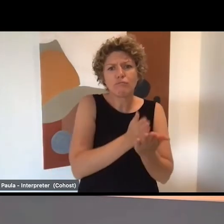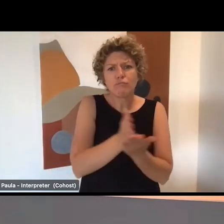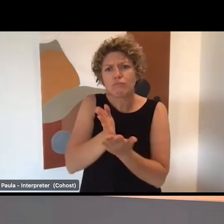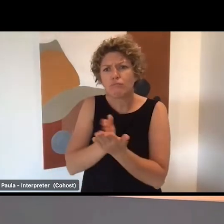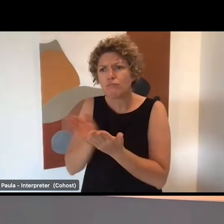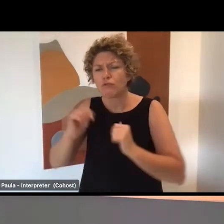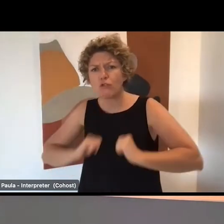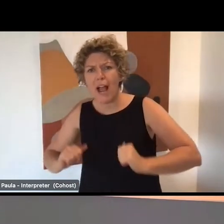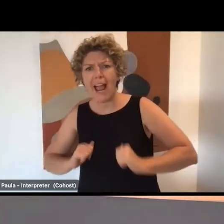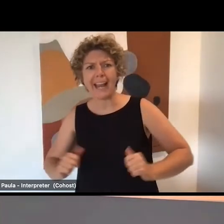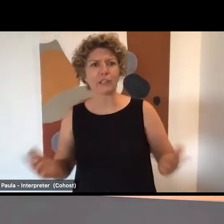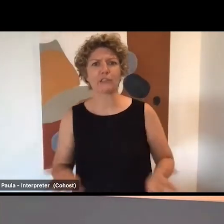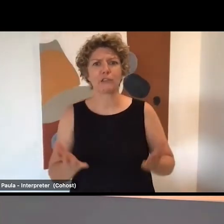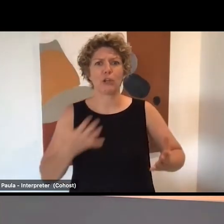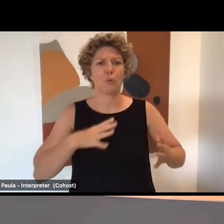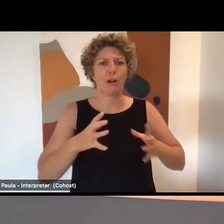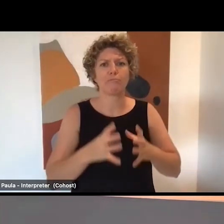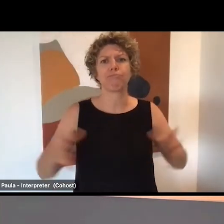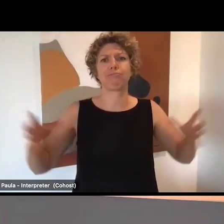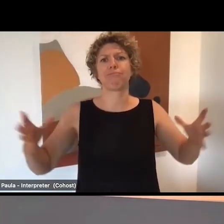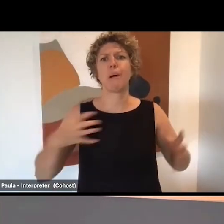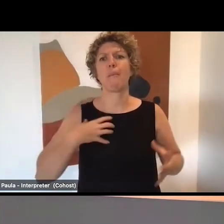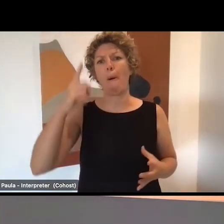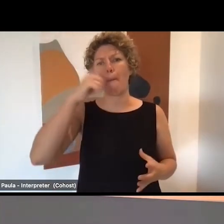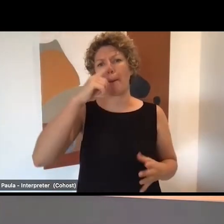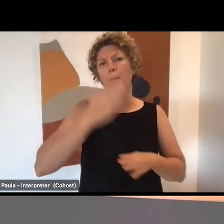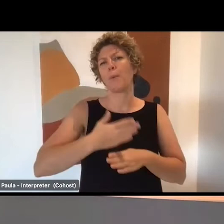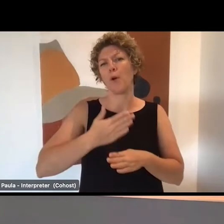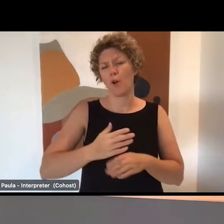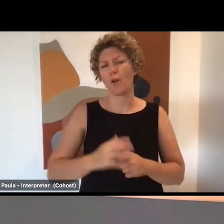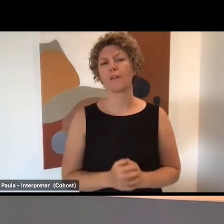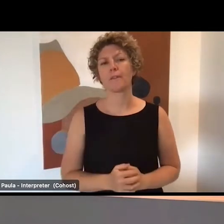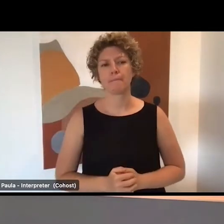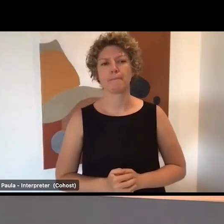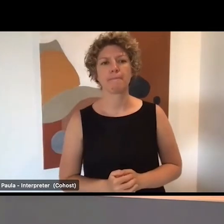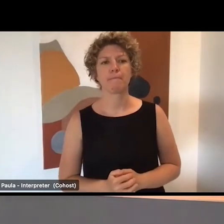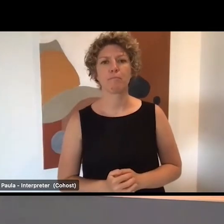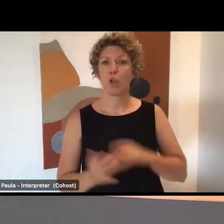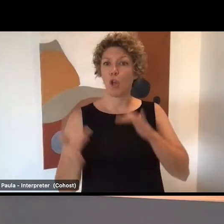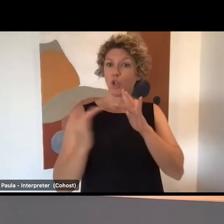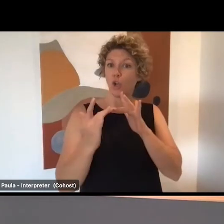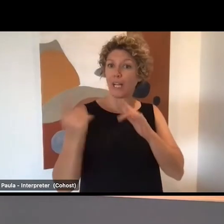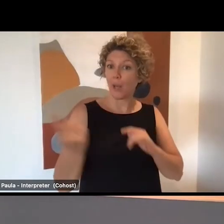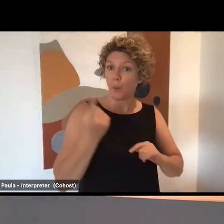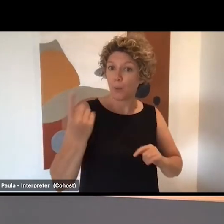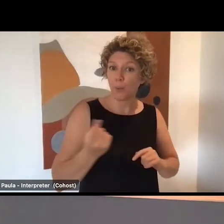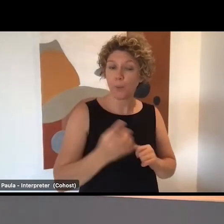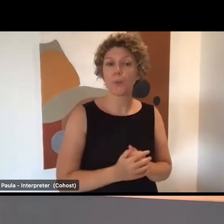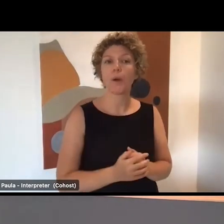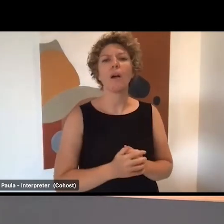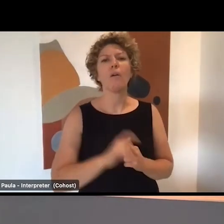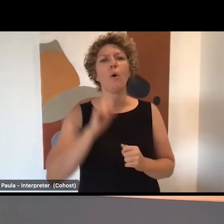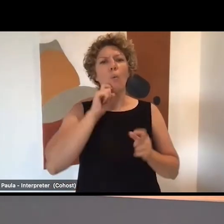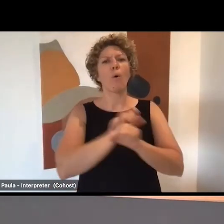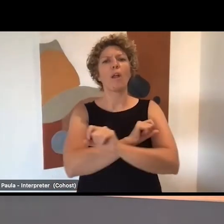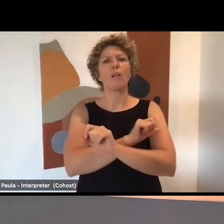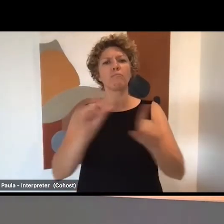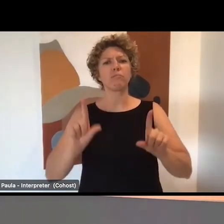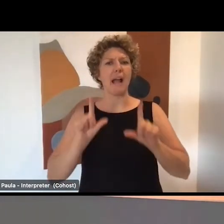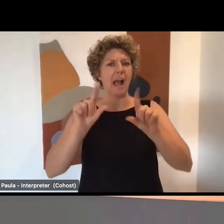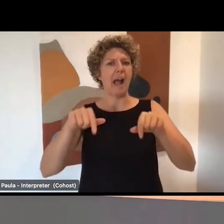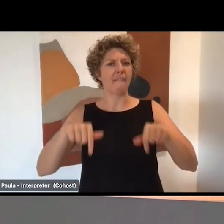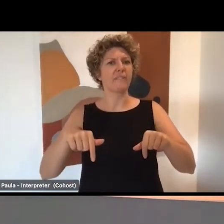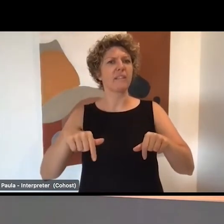workforce needs of this sector. So key contacts, these will be available after the presentation,